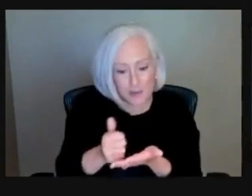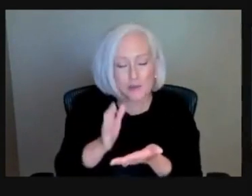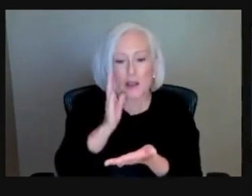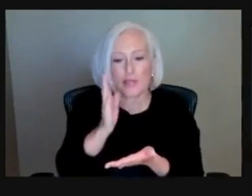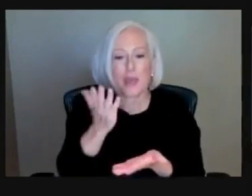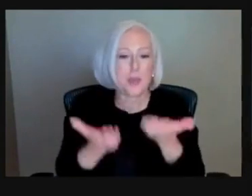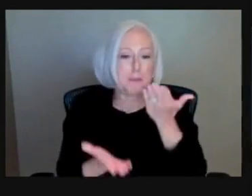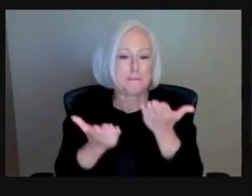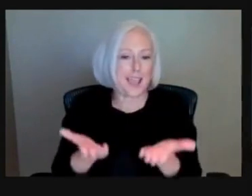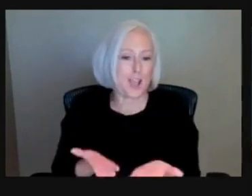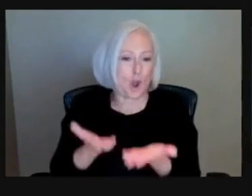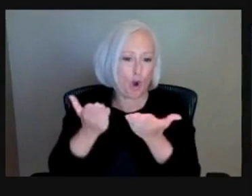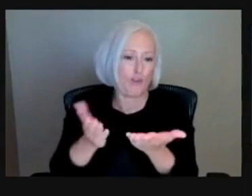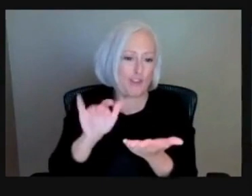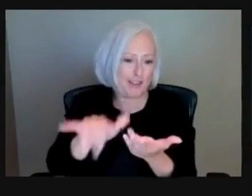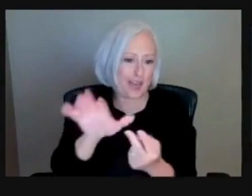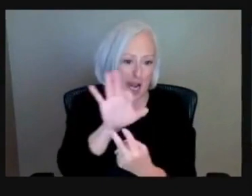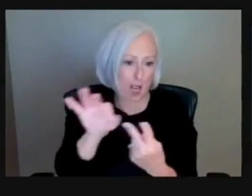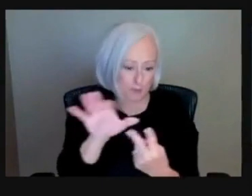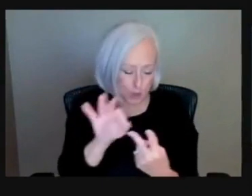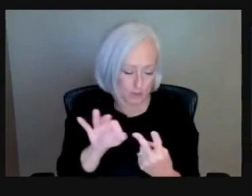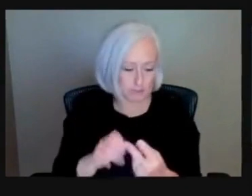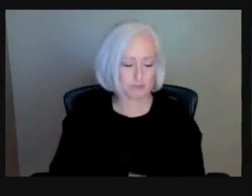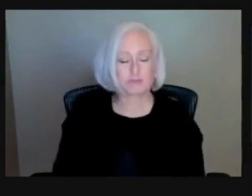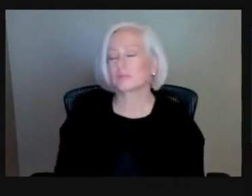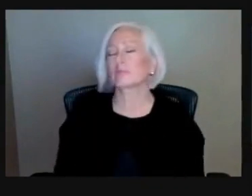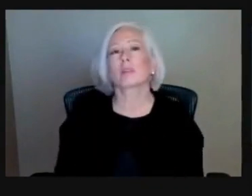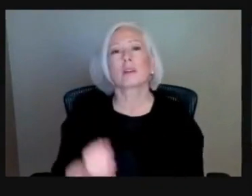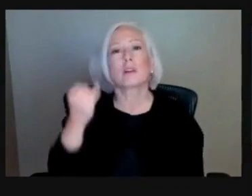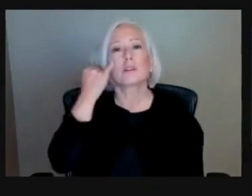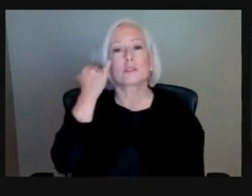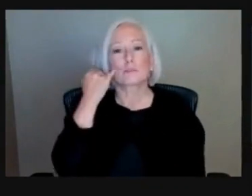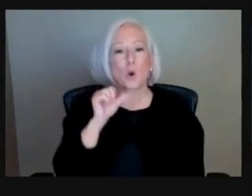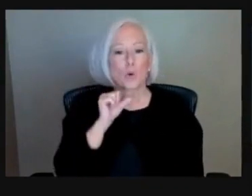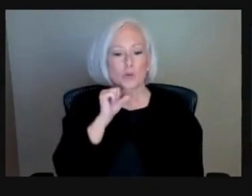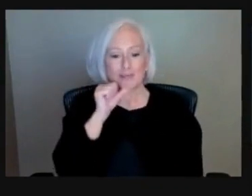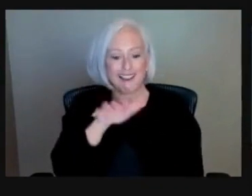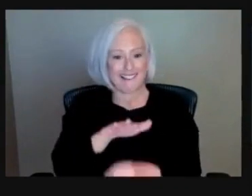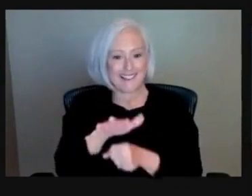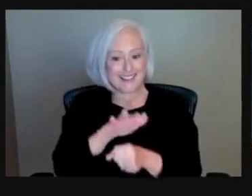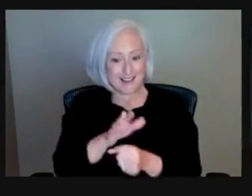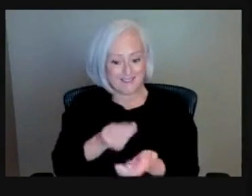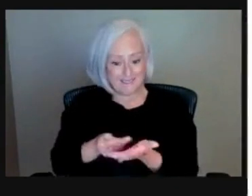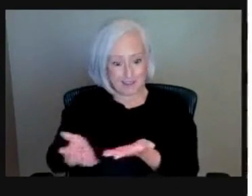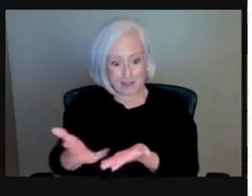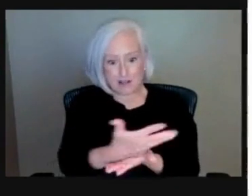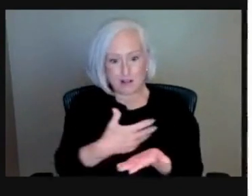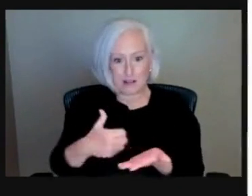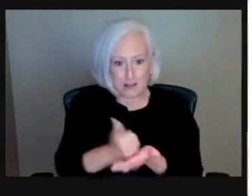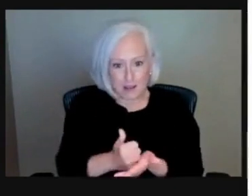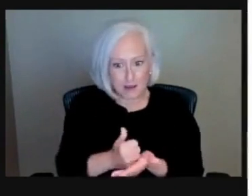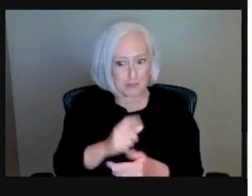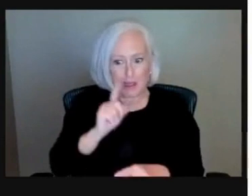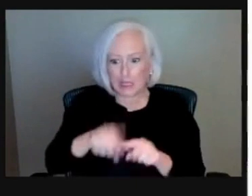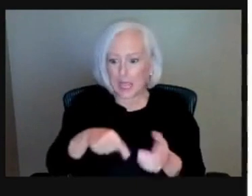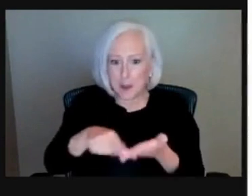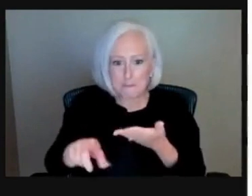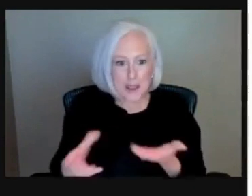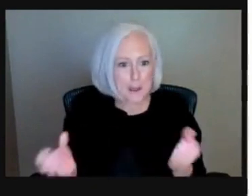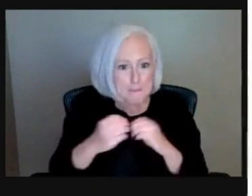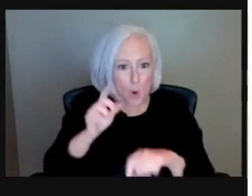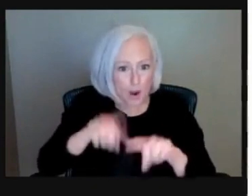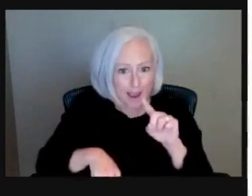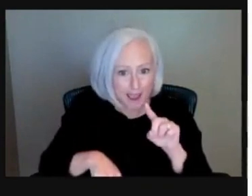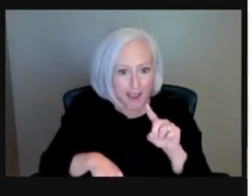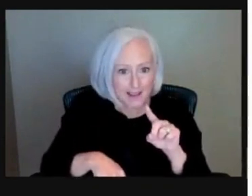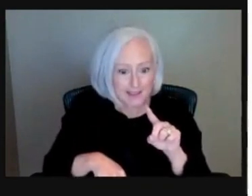maybe we don't have enough income to support a higher payment than what we had, maybe we can't even afford the payment